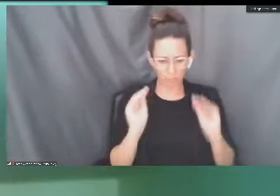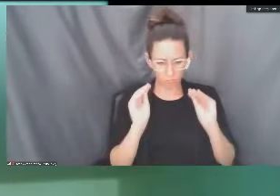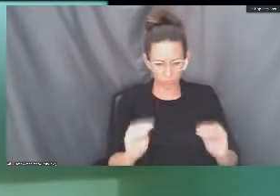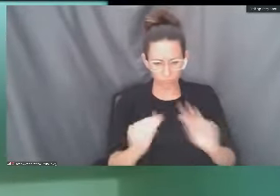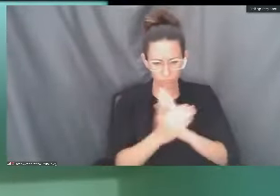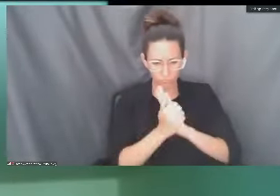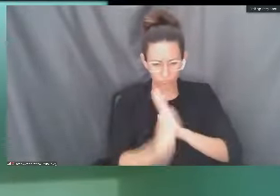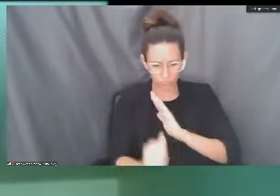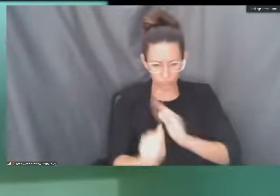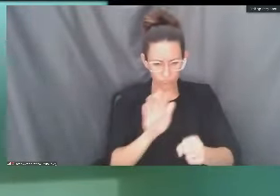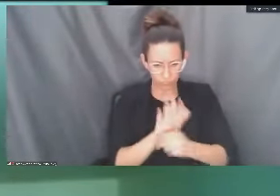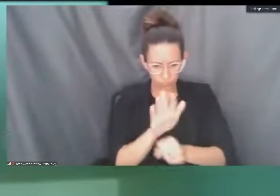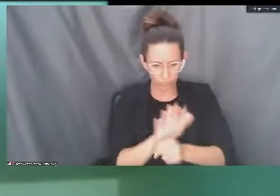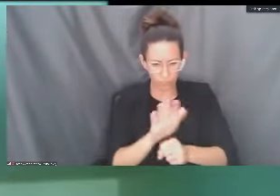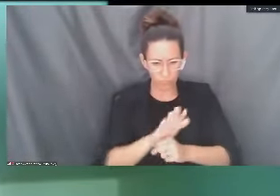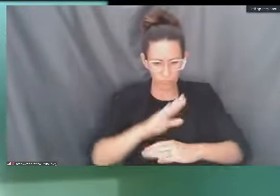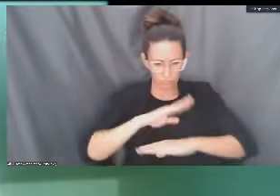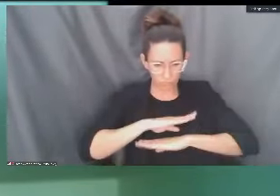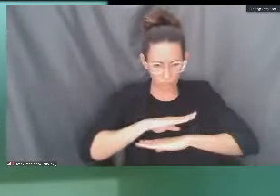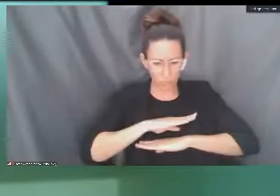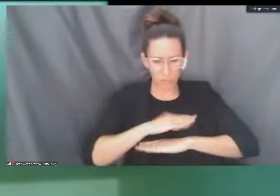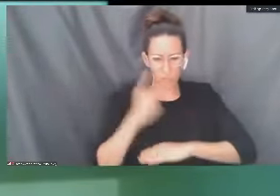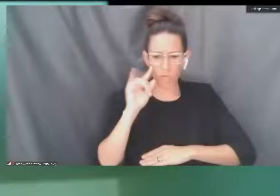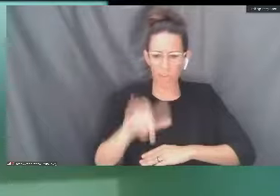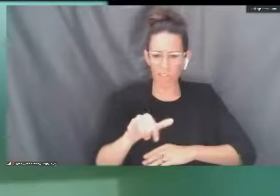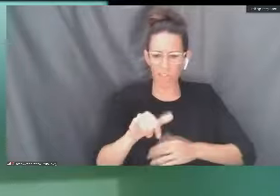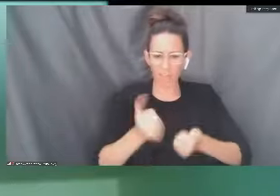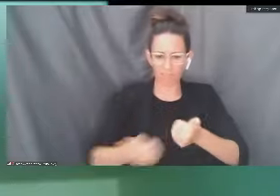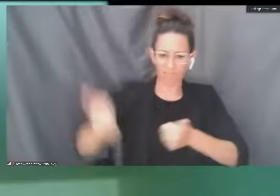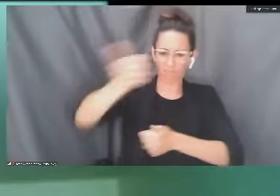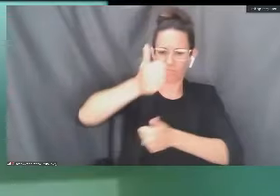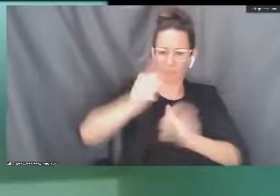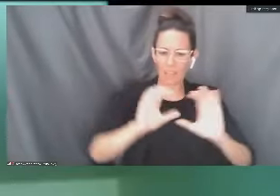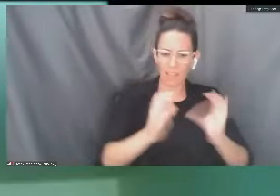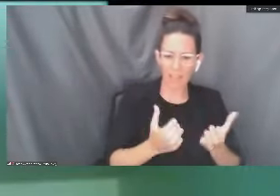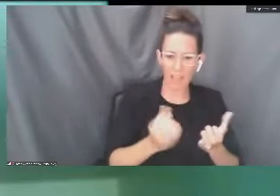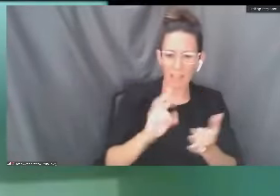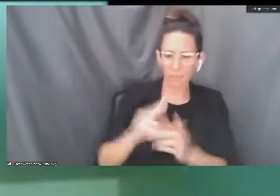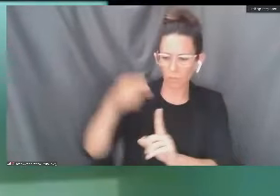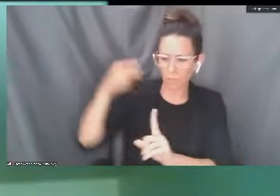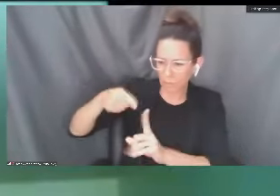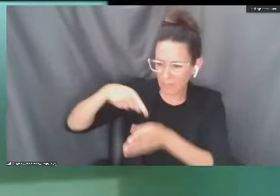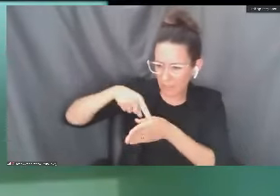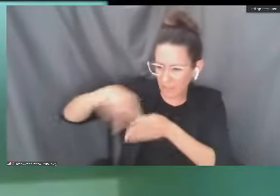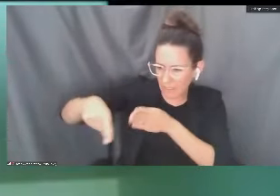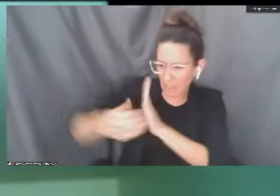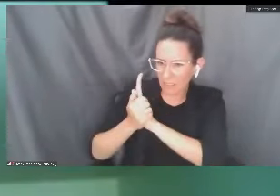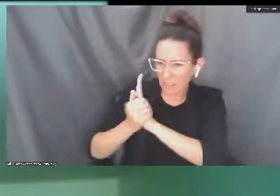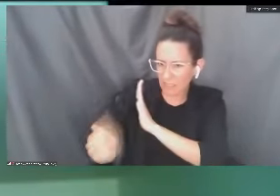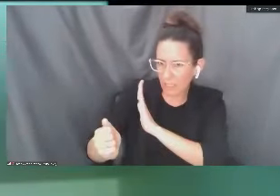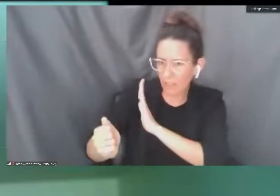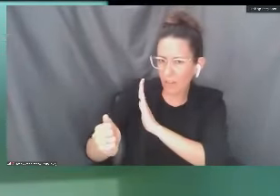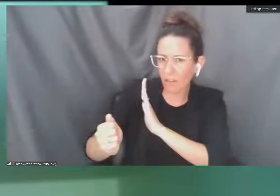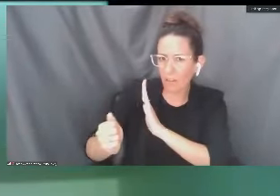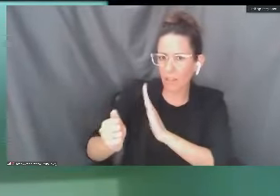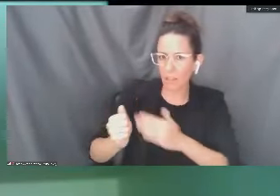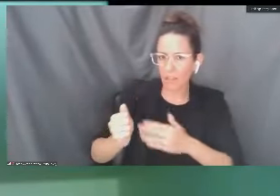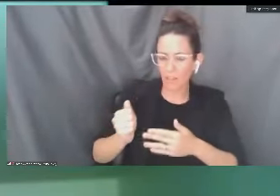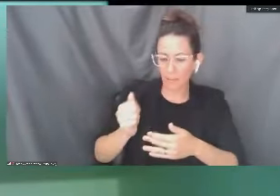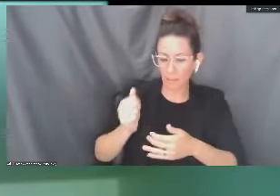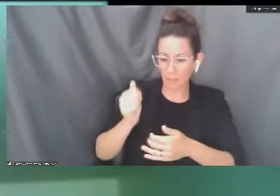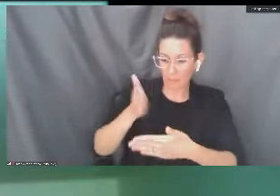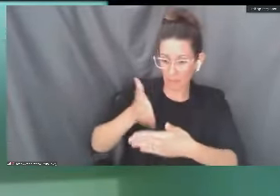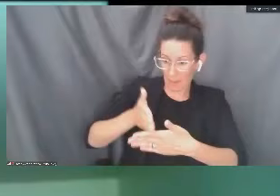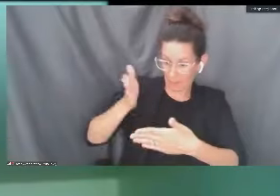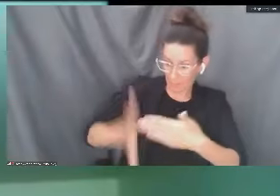required for that for higher level courses or for a particular career. And completion of the course is a